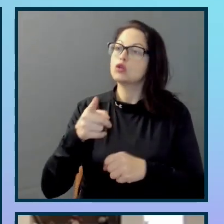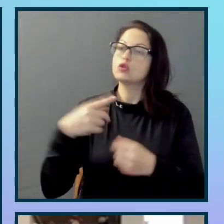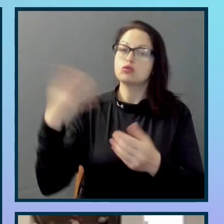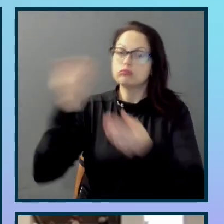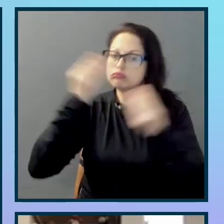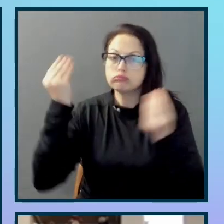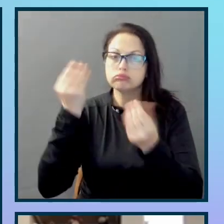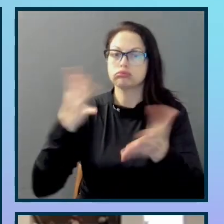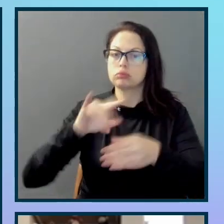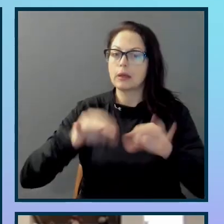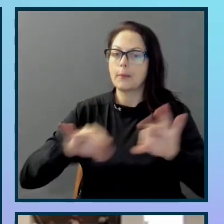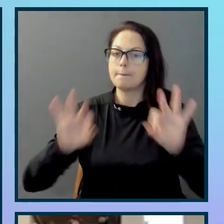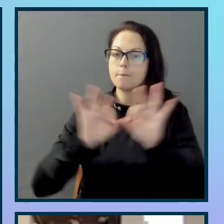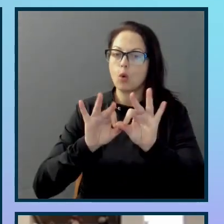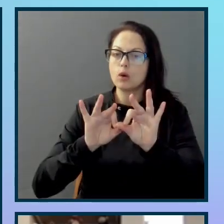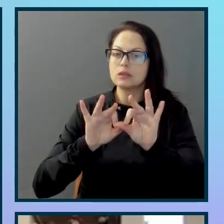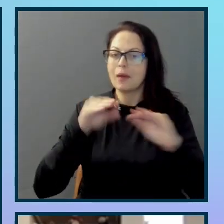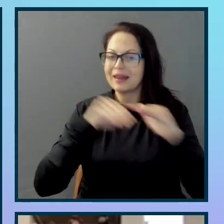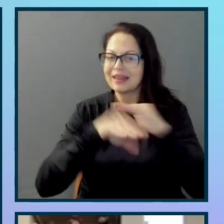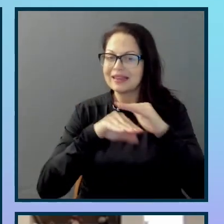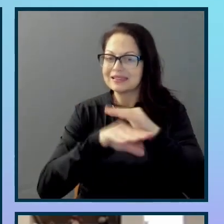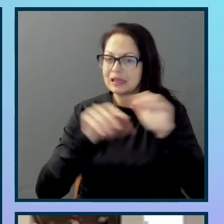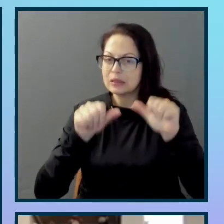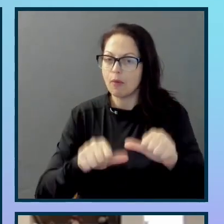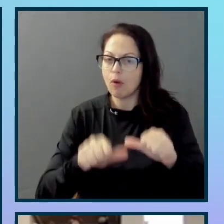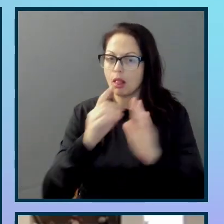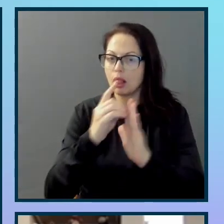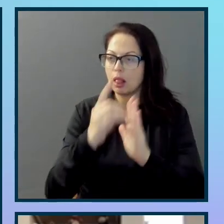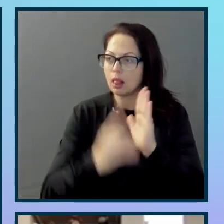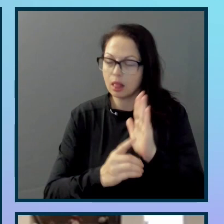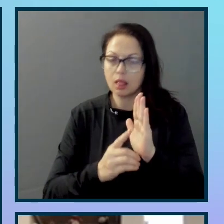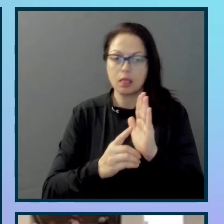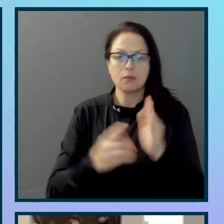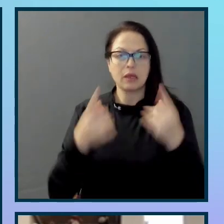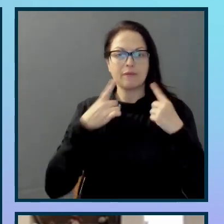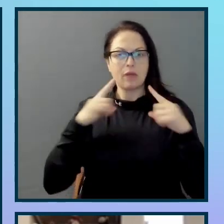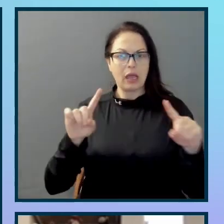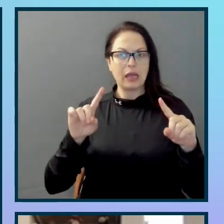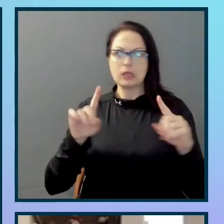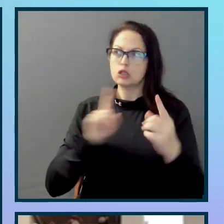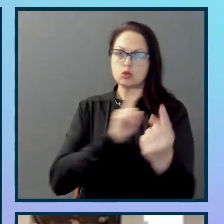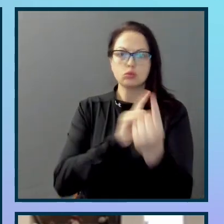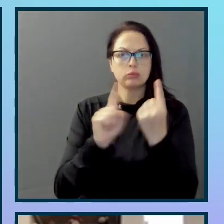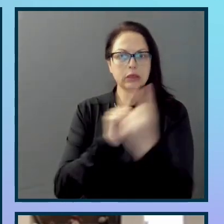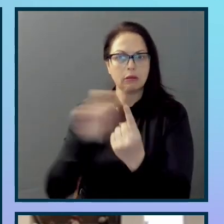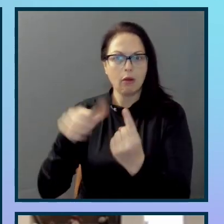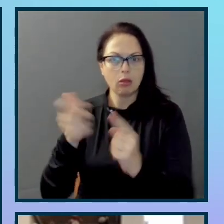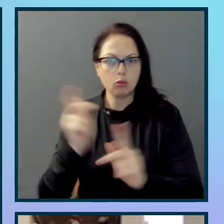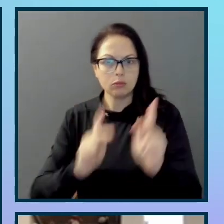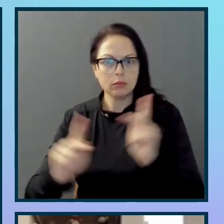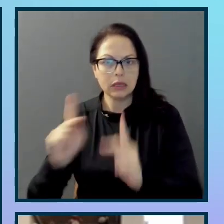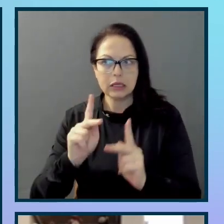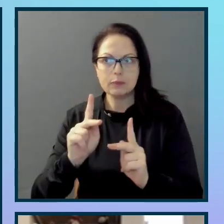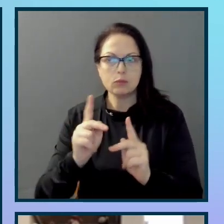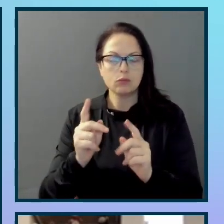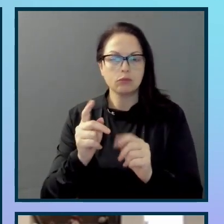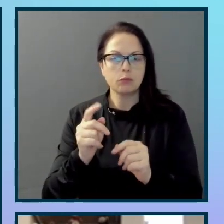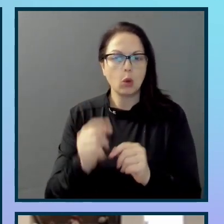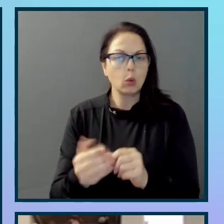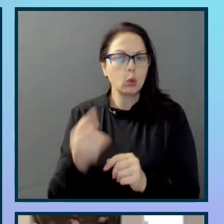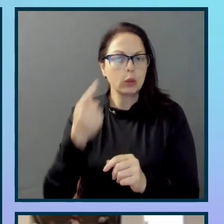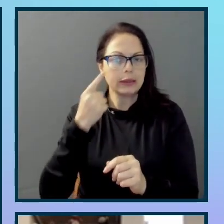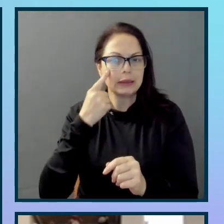It isn't long before you find other people with similar mindsets, designers, developers, some project managers.